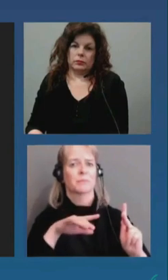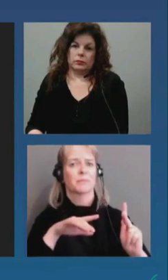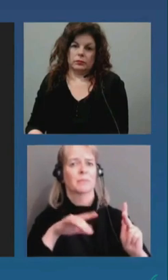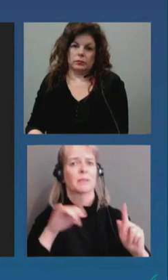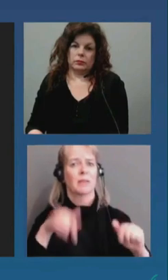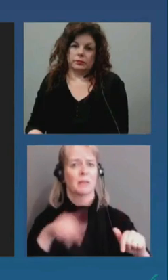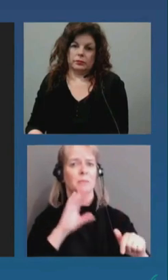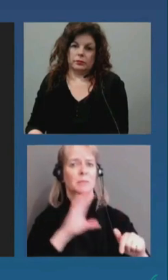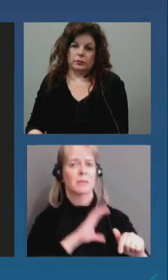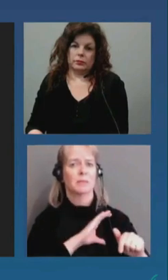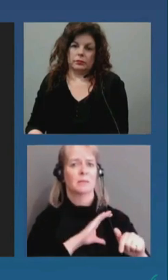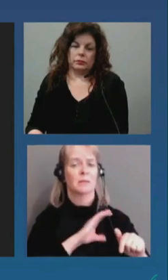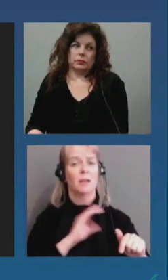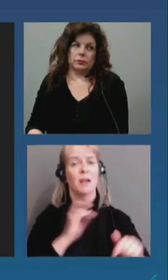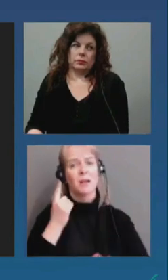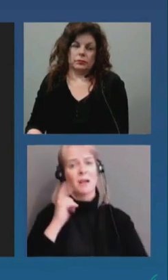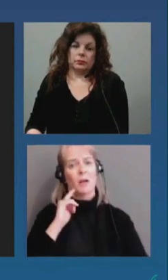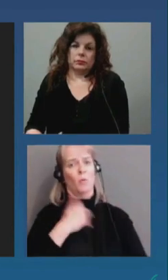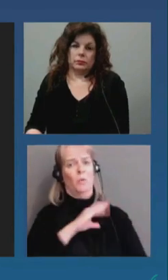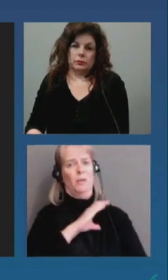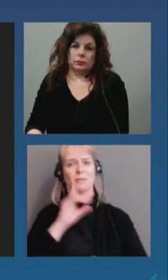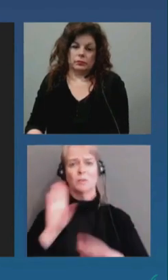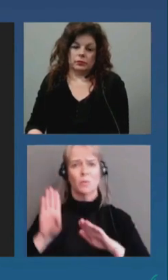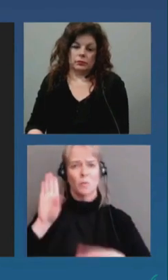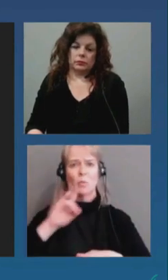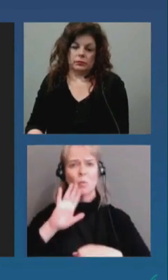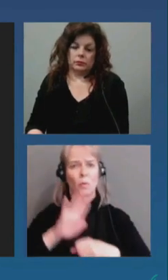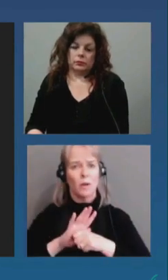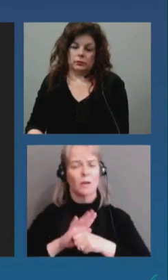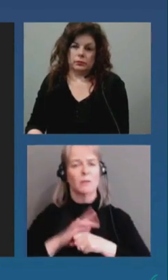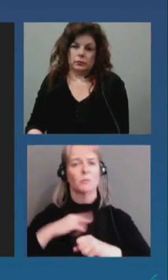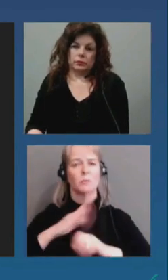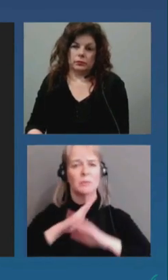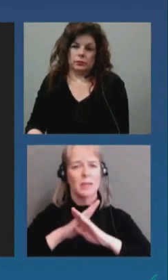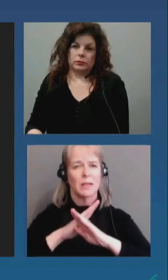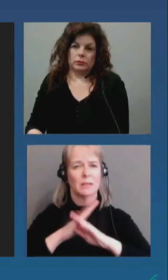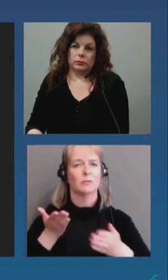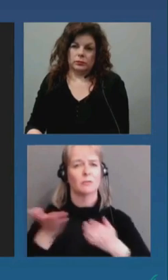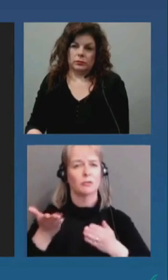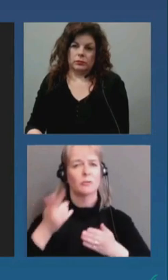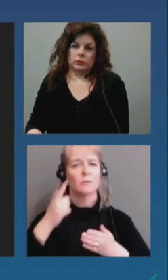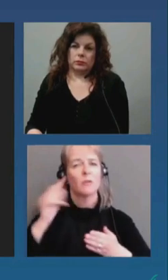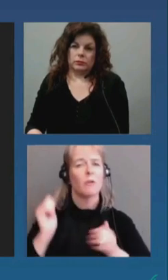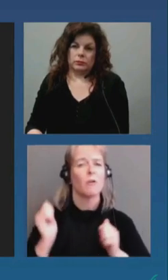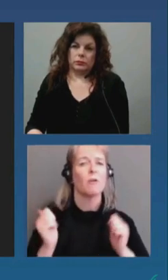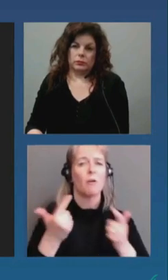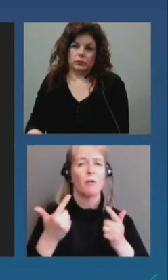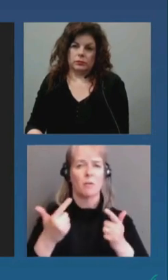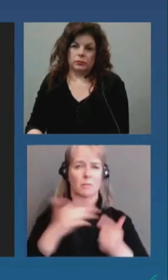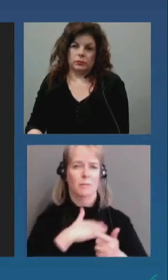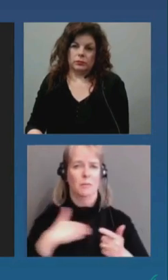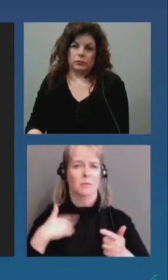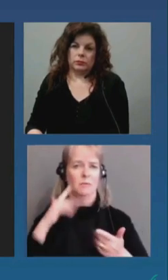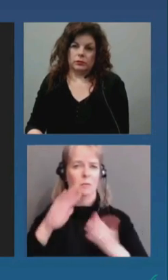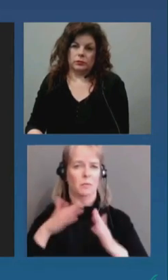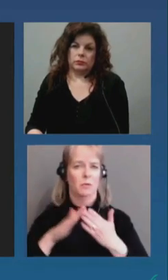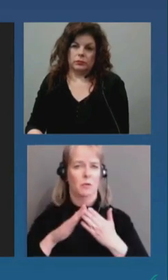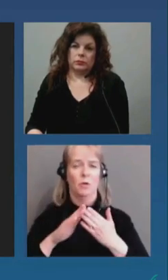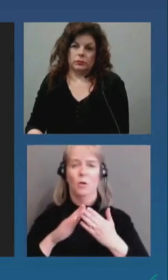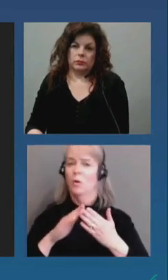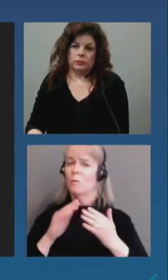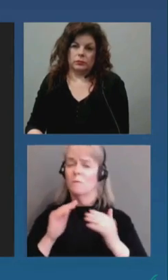to serve and protect the community, all members of the community, without fear, without favor, and without bias.